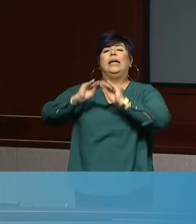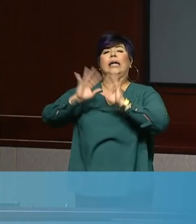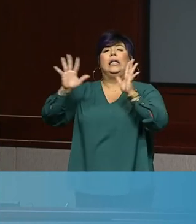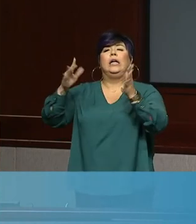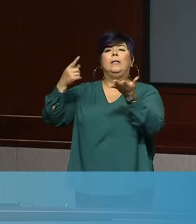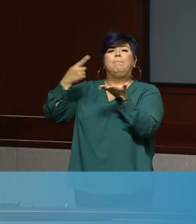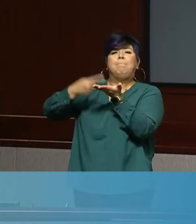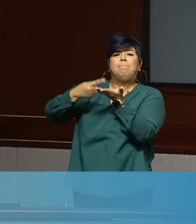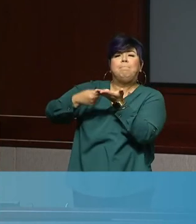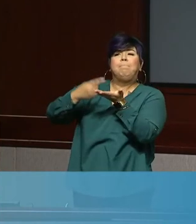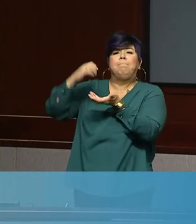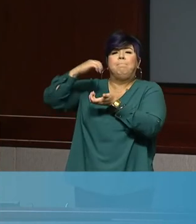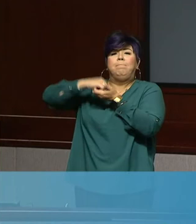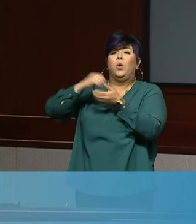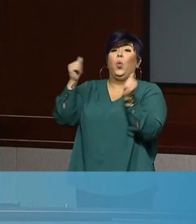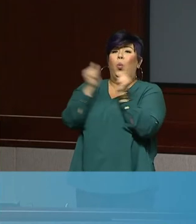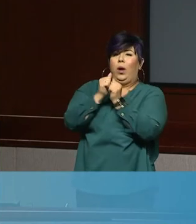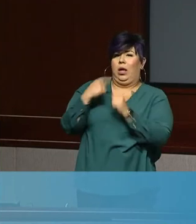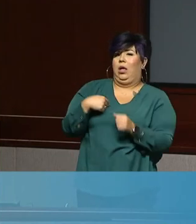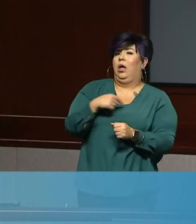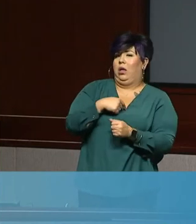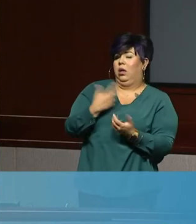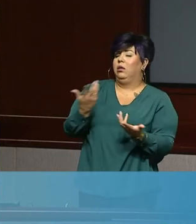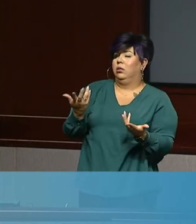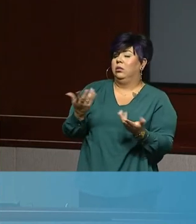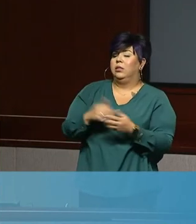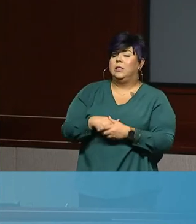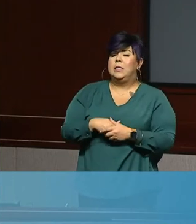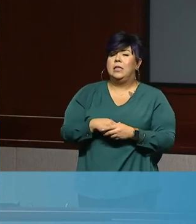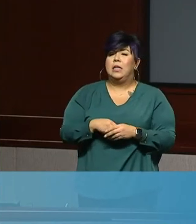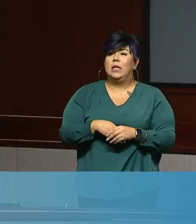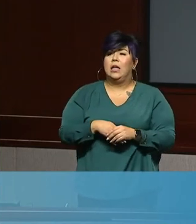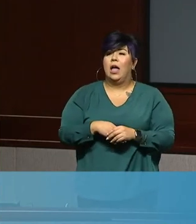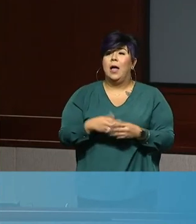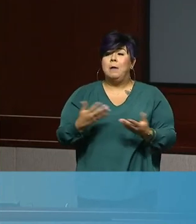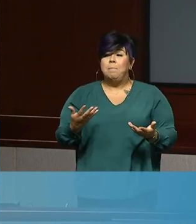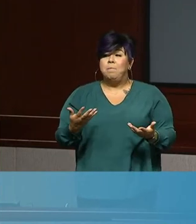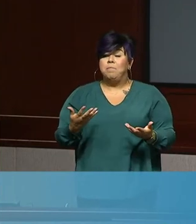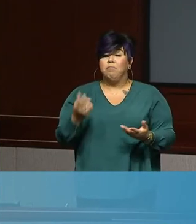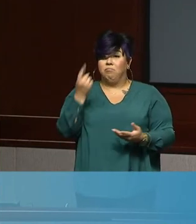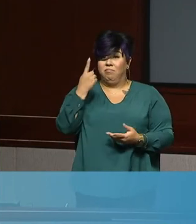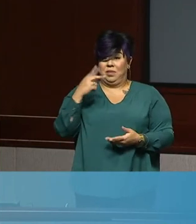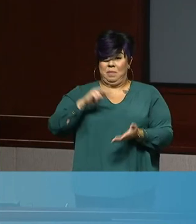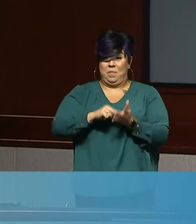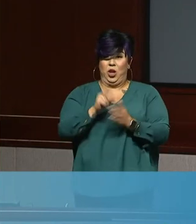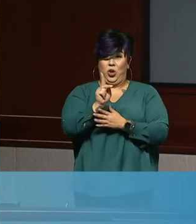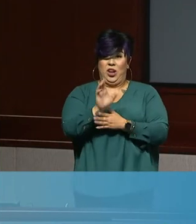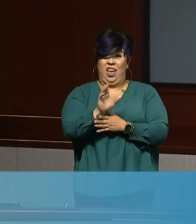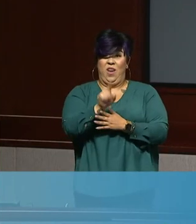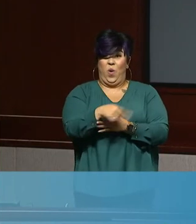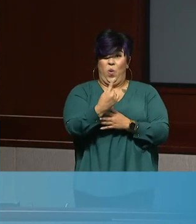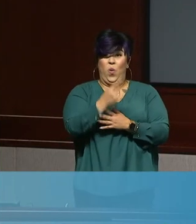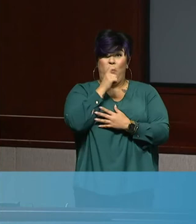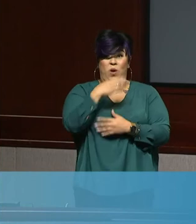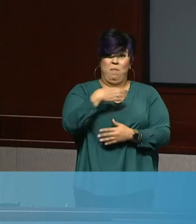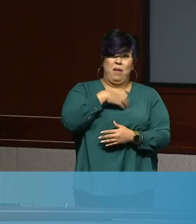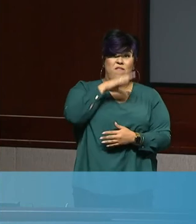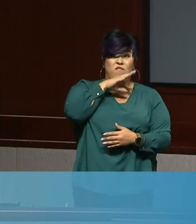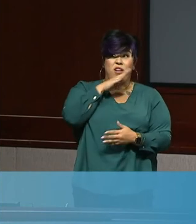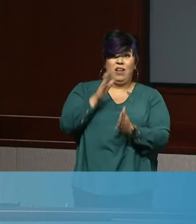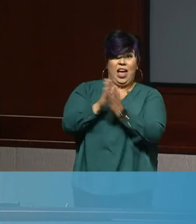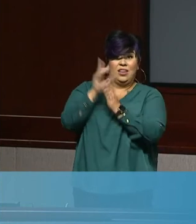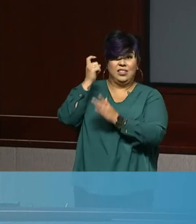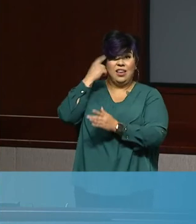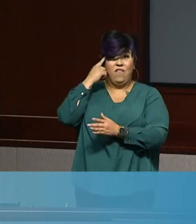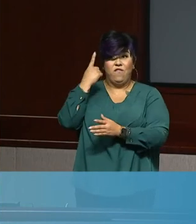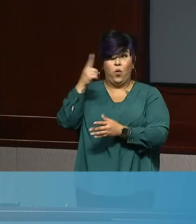you know, collaboration with counties overall. Uh, I don't believe that it'll be just us and our county asking the governor for this. Uh,